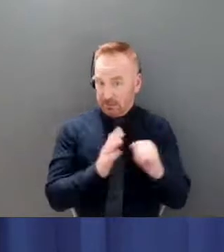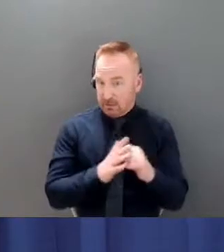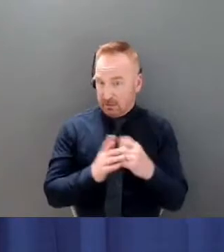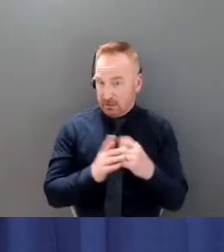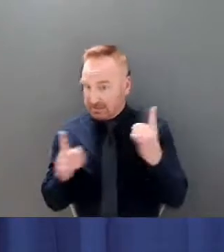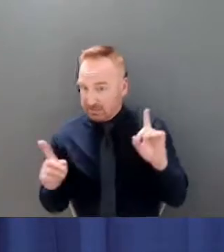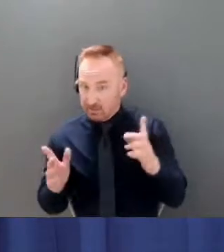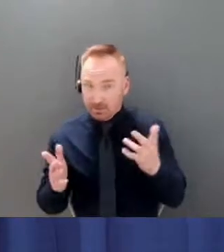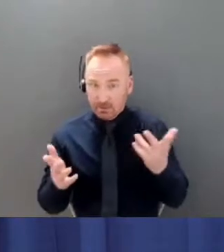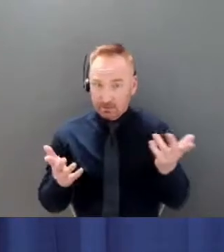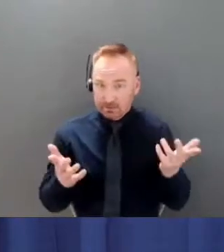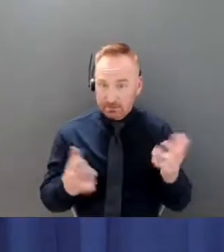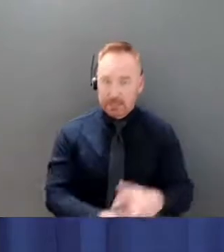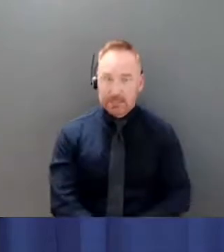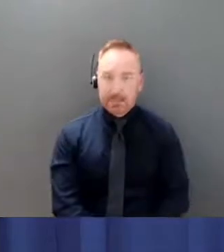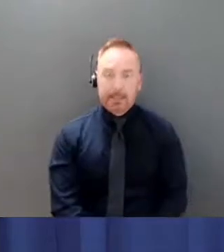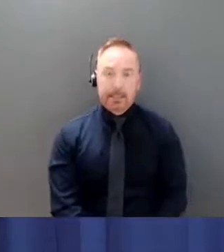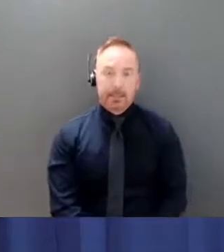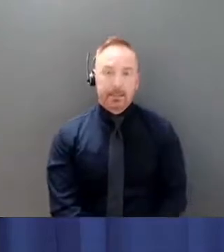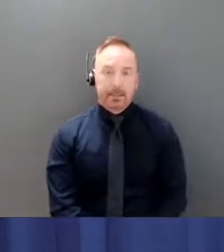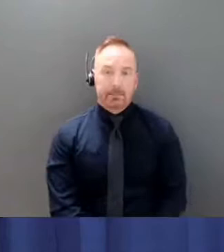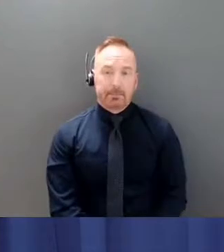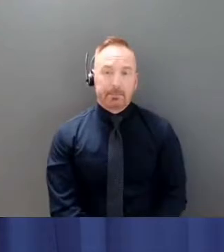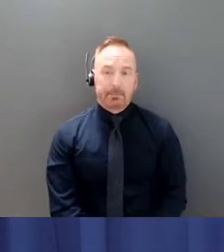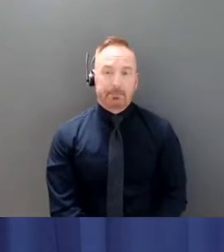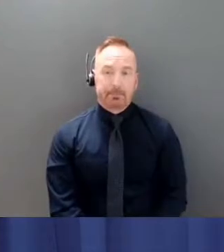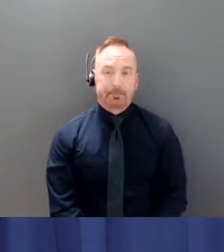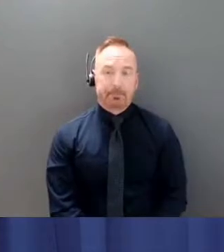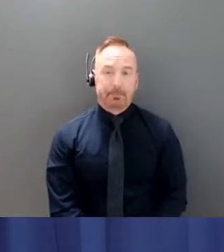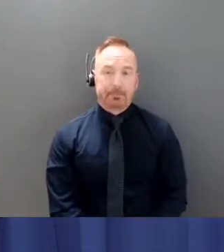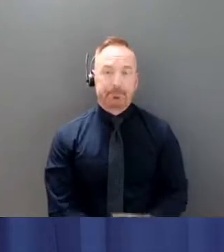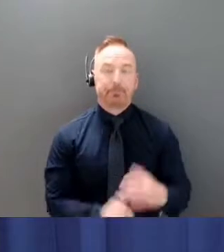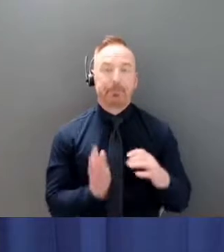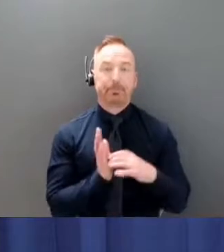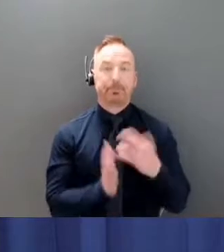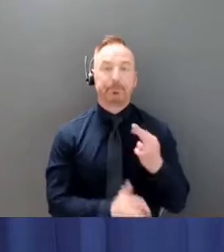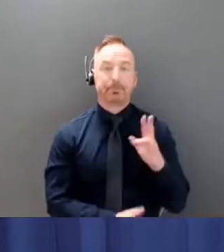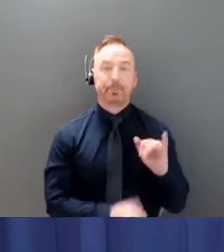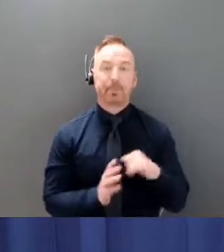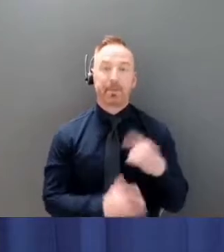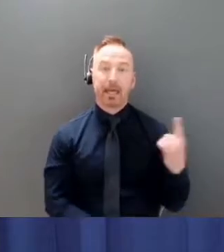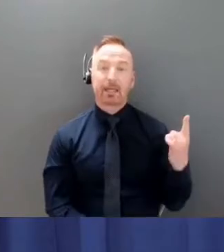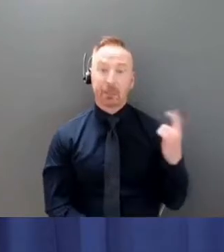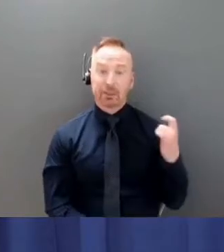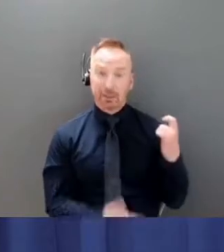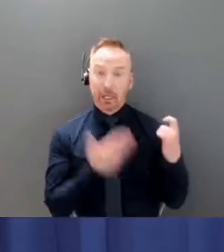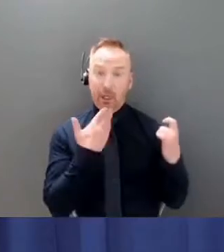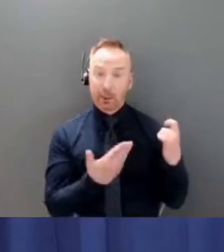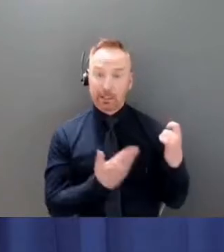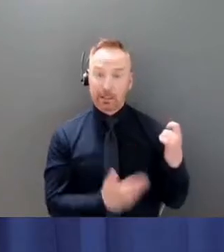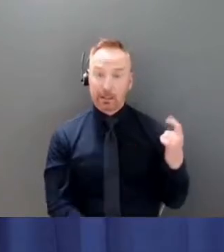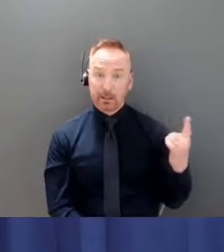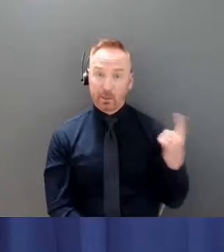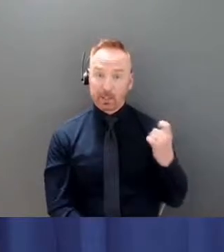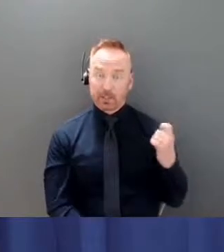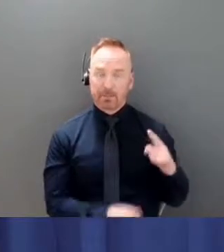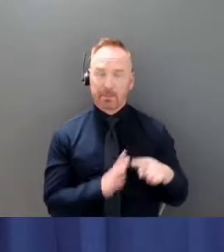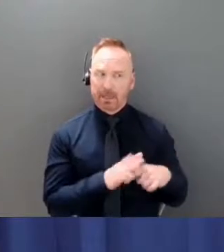It's I think it's hard to tell from our numbers so far. It's a it's a good question. I think that I I mean, clearly,